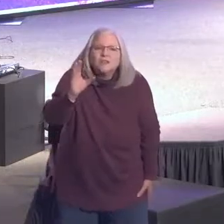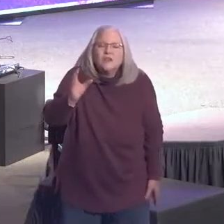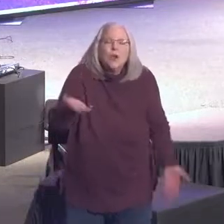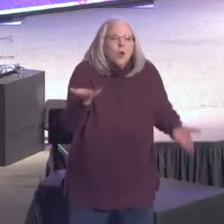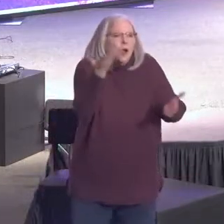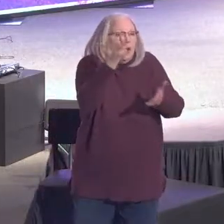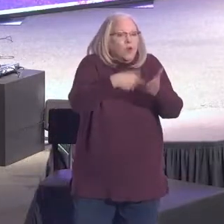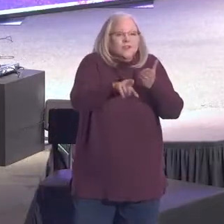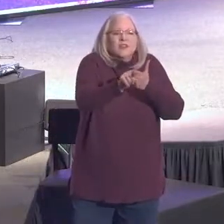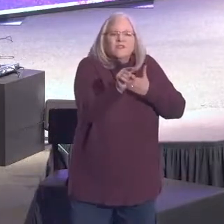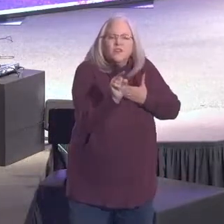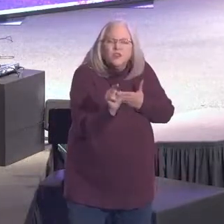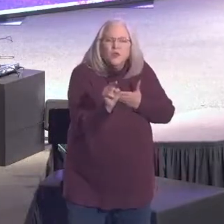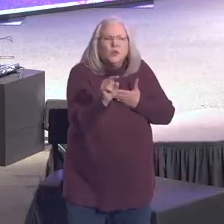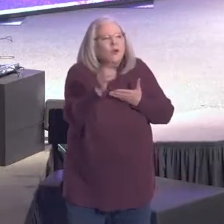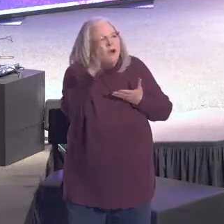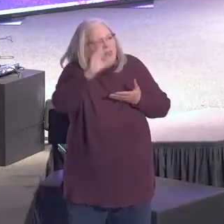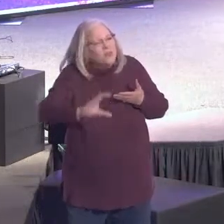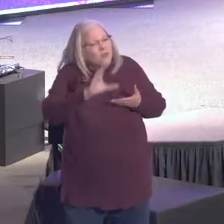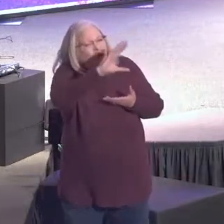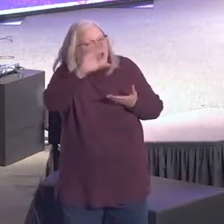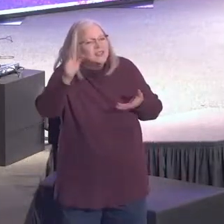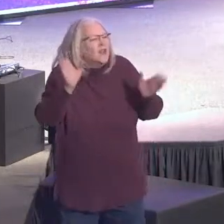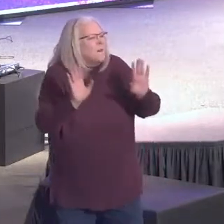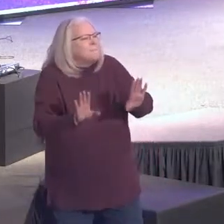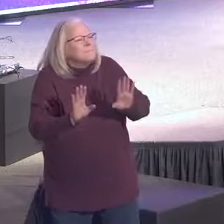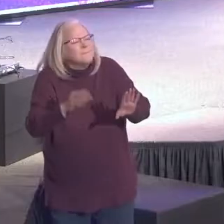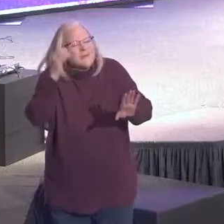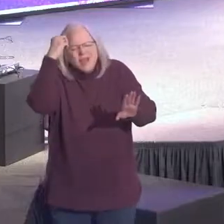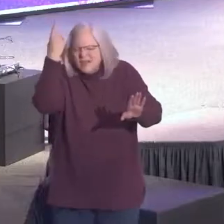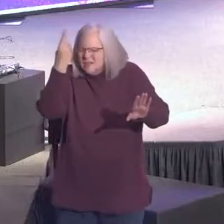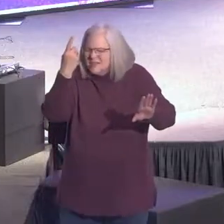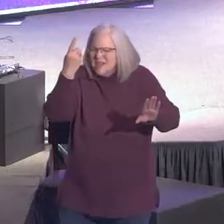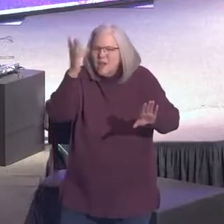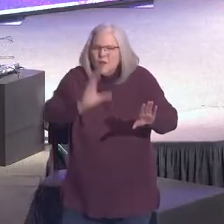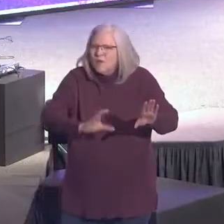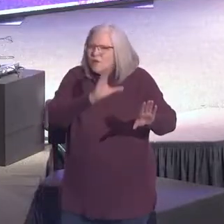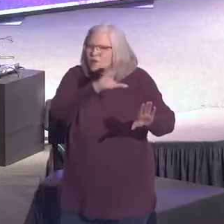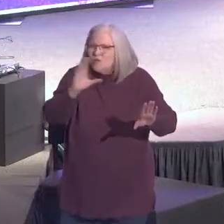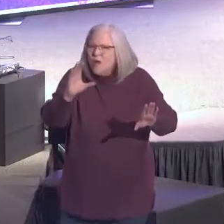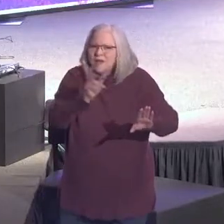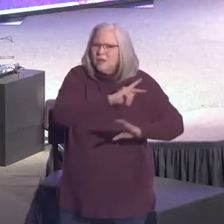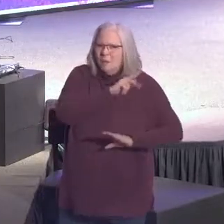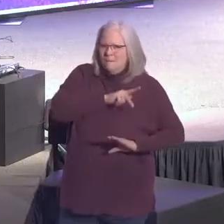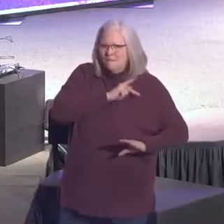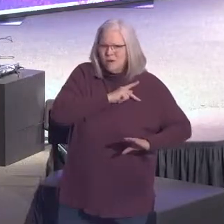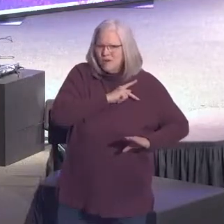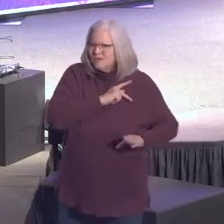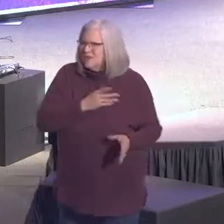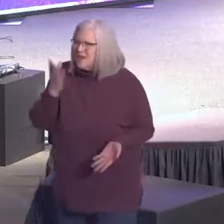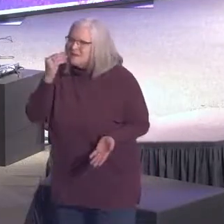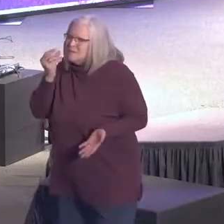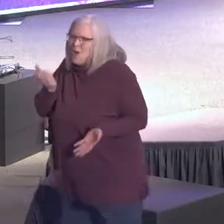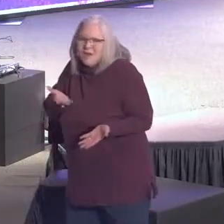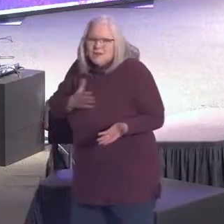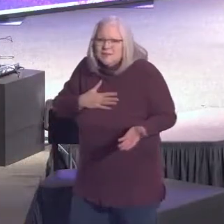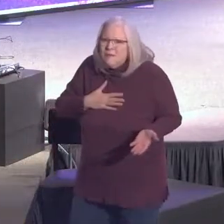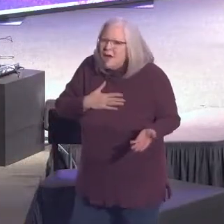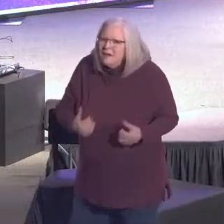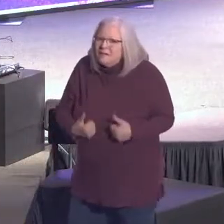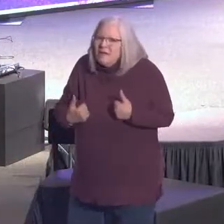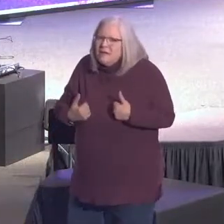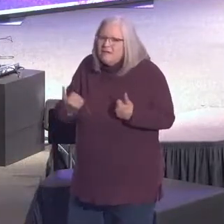on the cross. And I want you to understand this. whether or not the cross personally expresses your life experience.